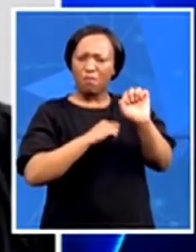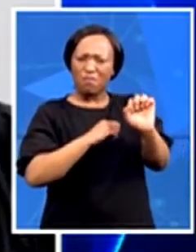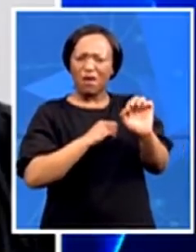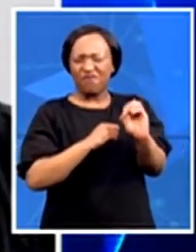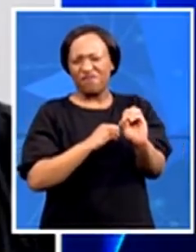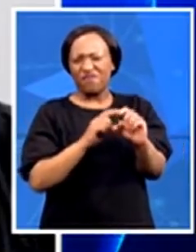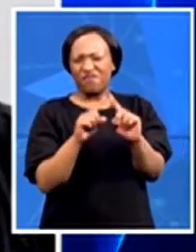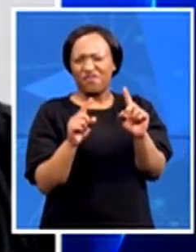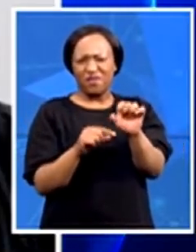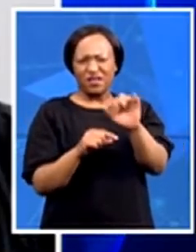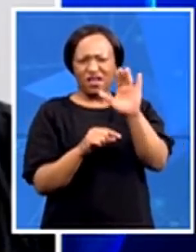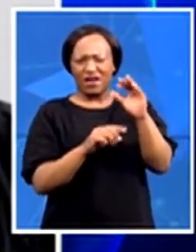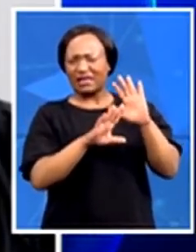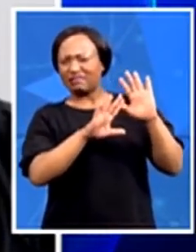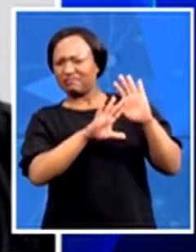Mozambique?